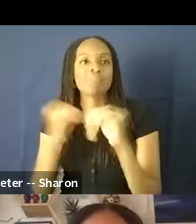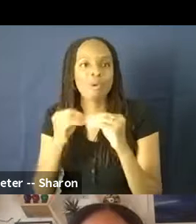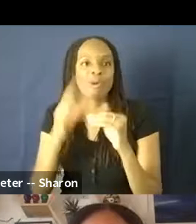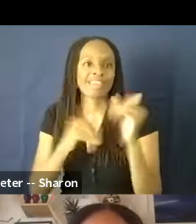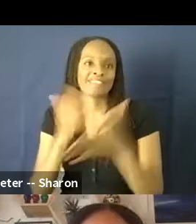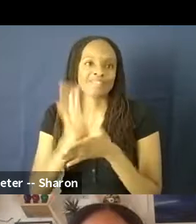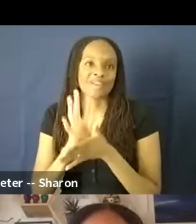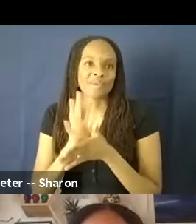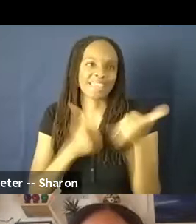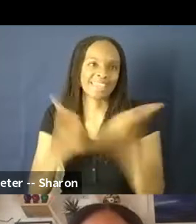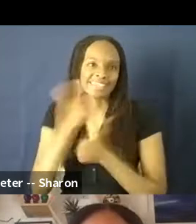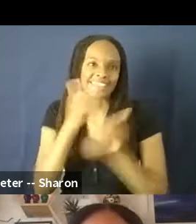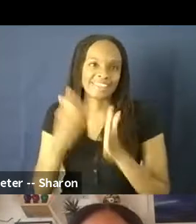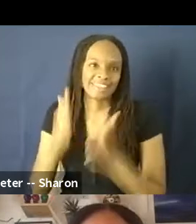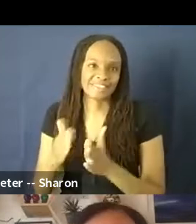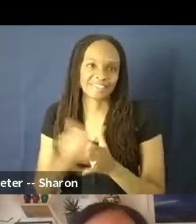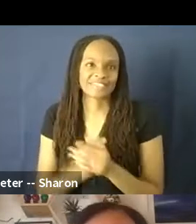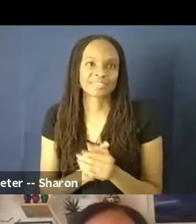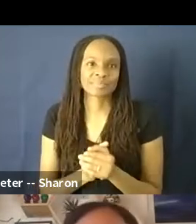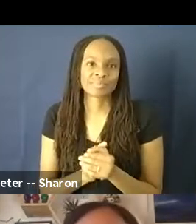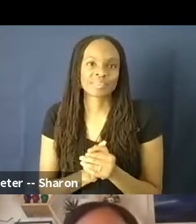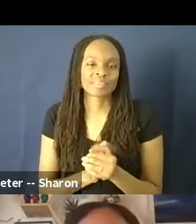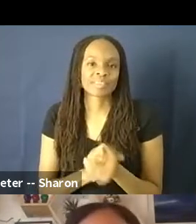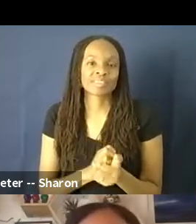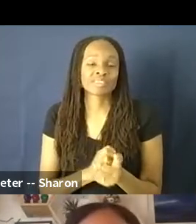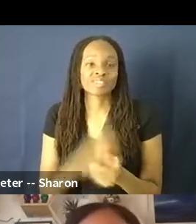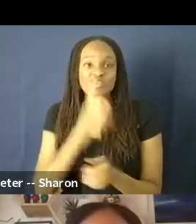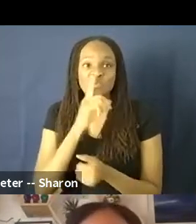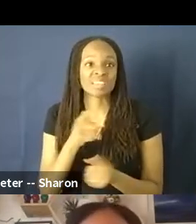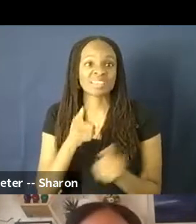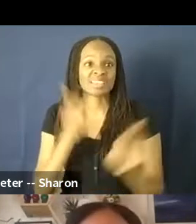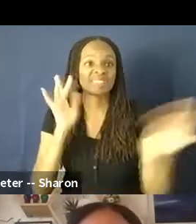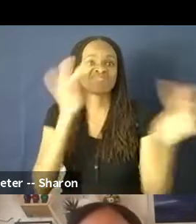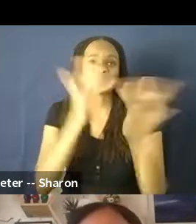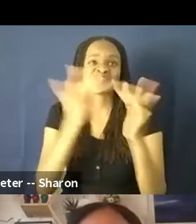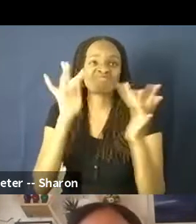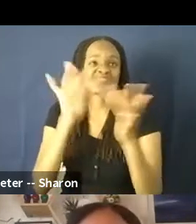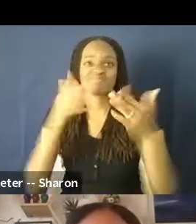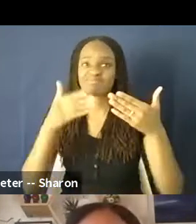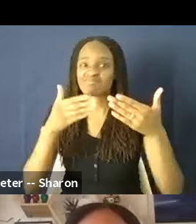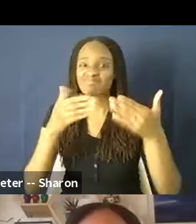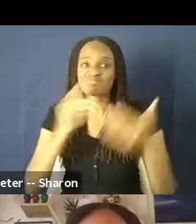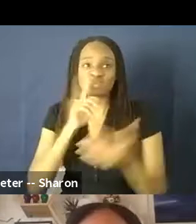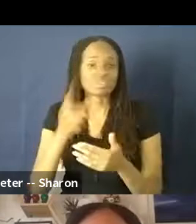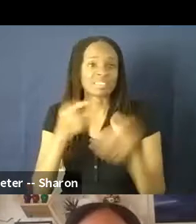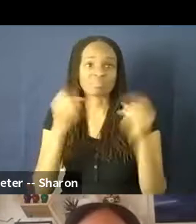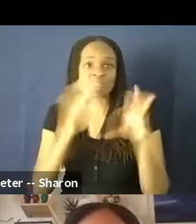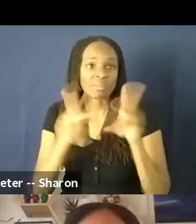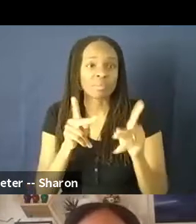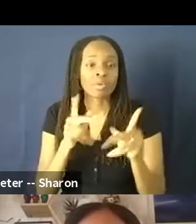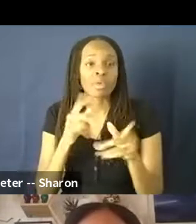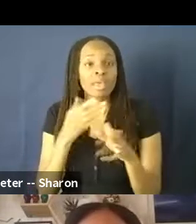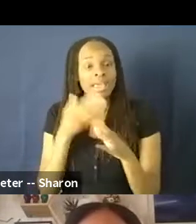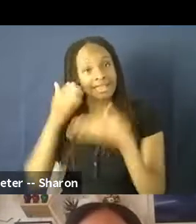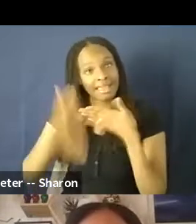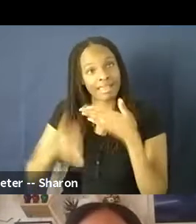And so cast a wide net. And once you start meeting with people at the end of every conversation, ask